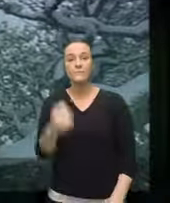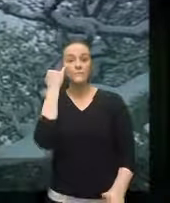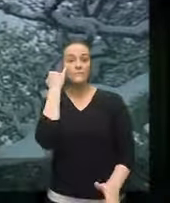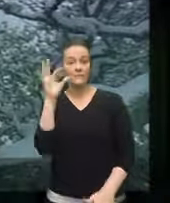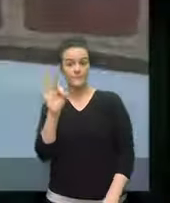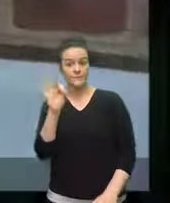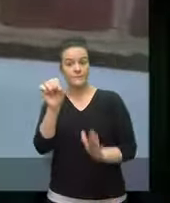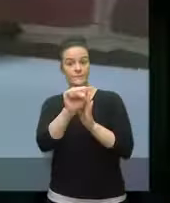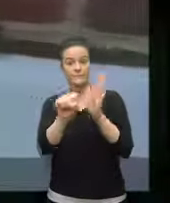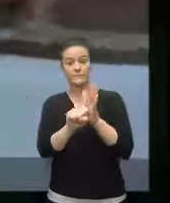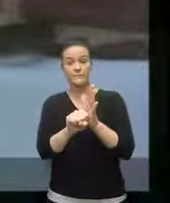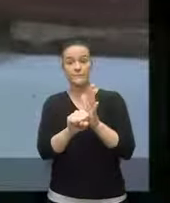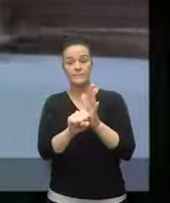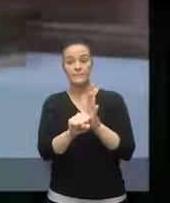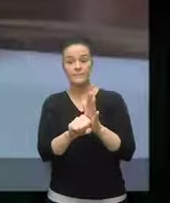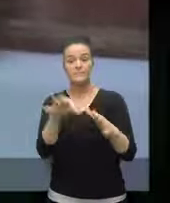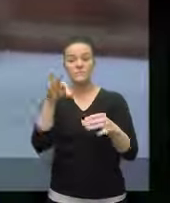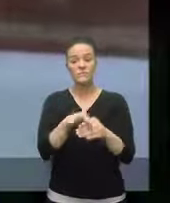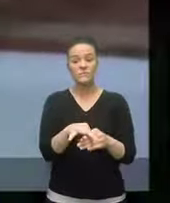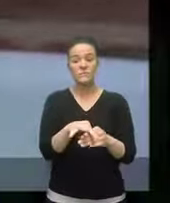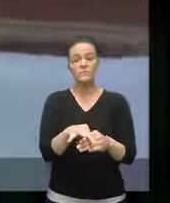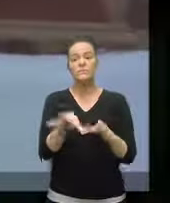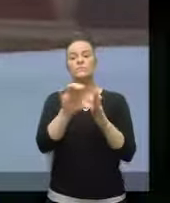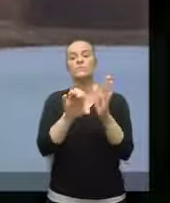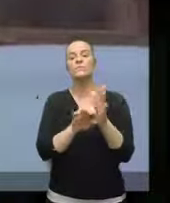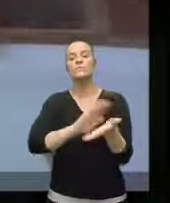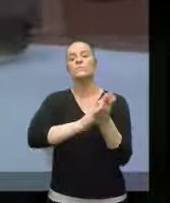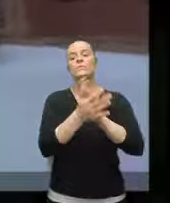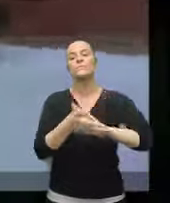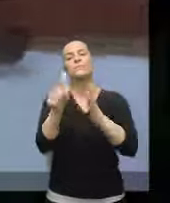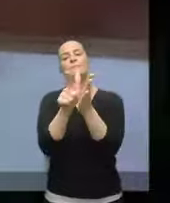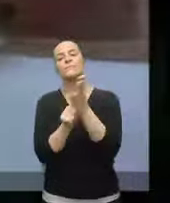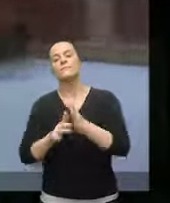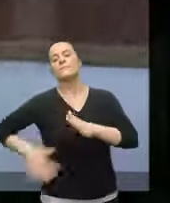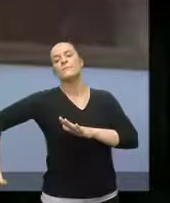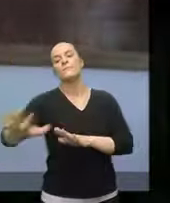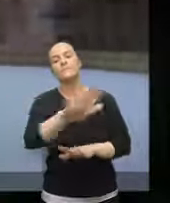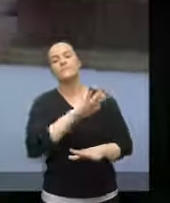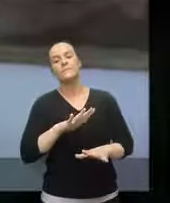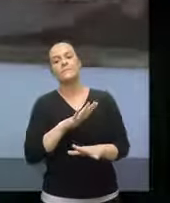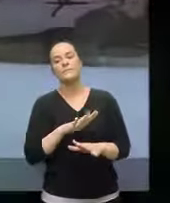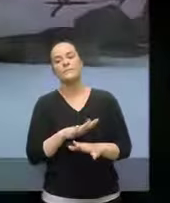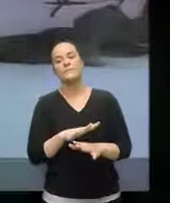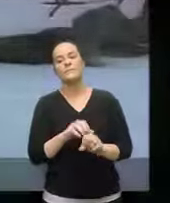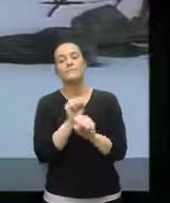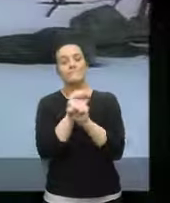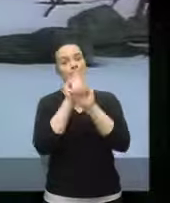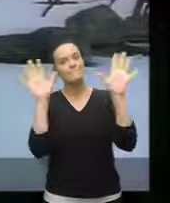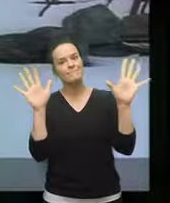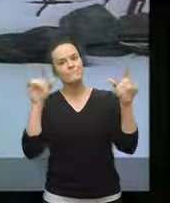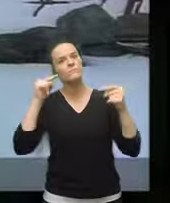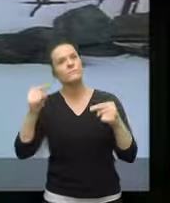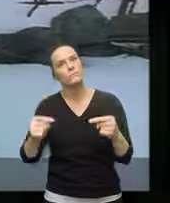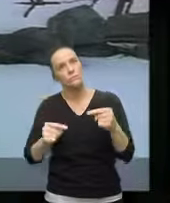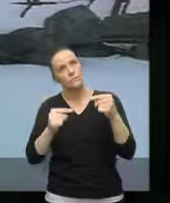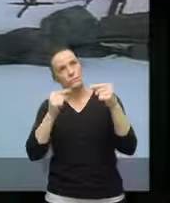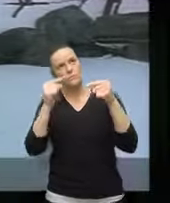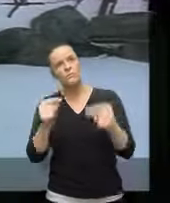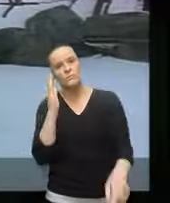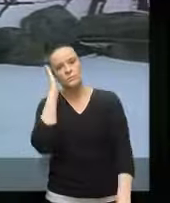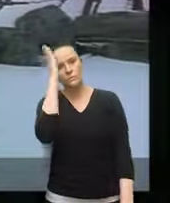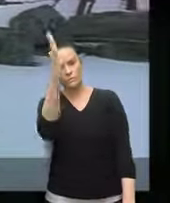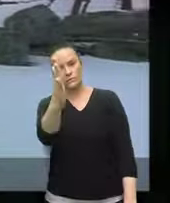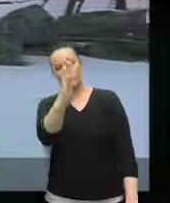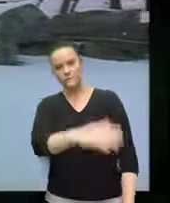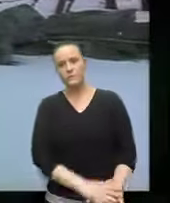if nine states ratify the constitution will become the law of the land but it is clear that this will be an uphill